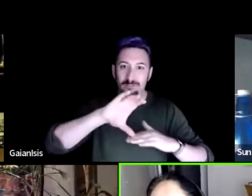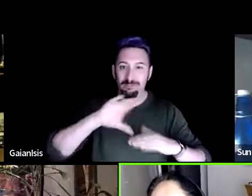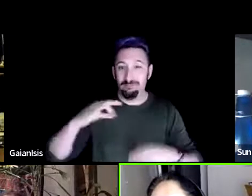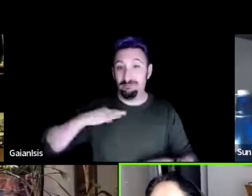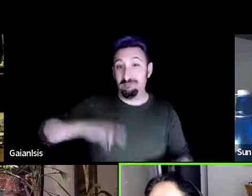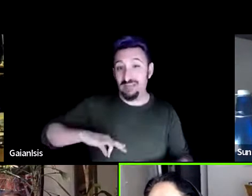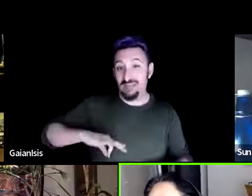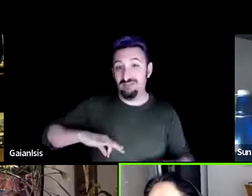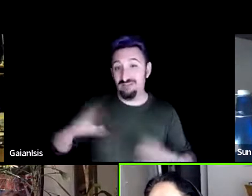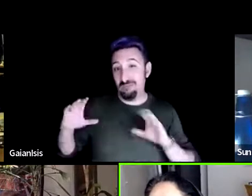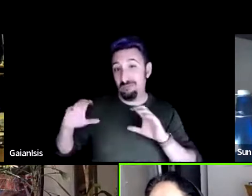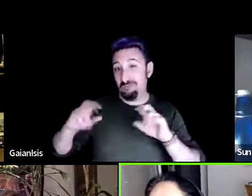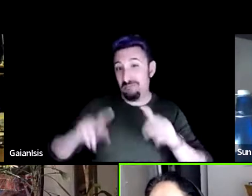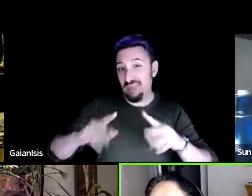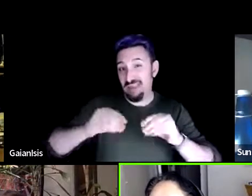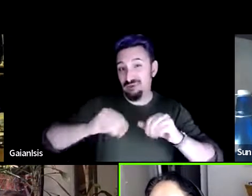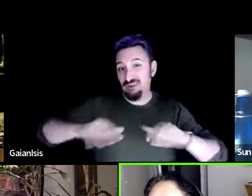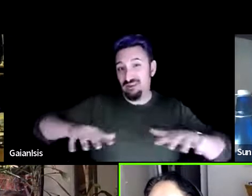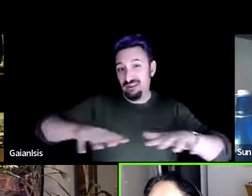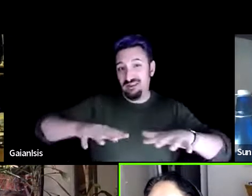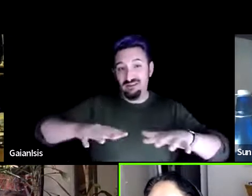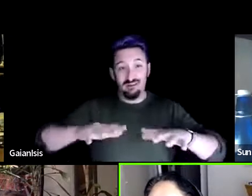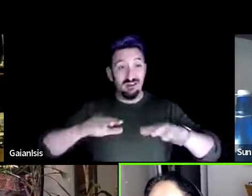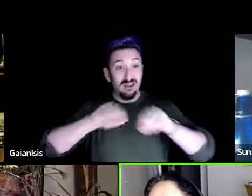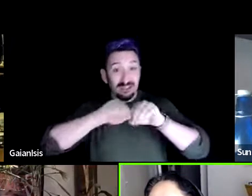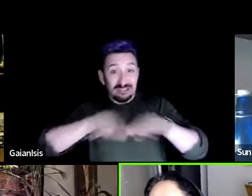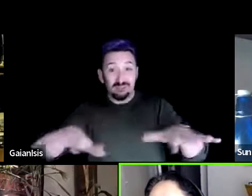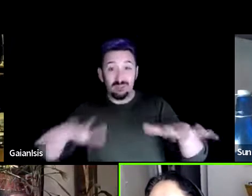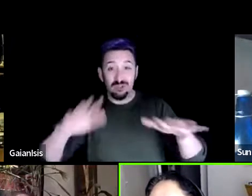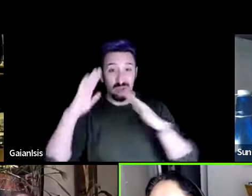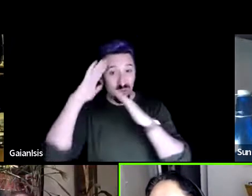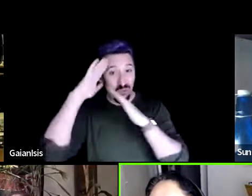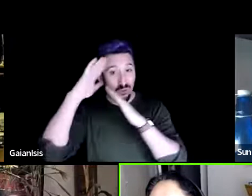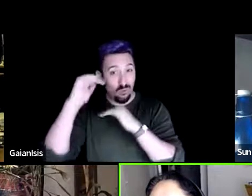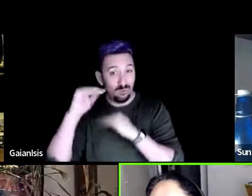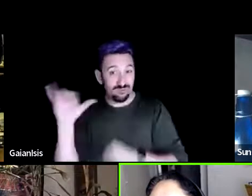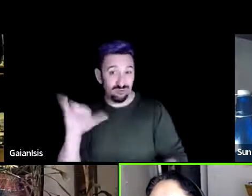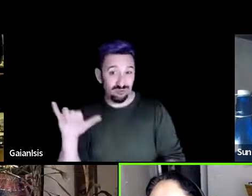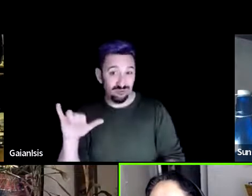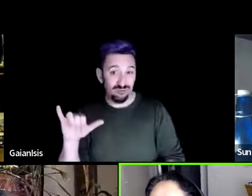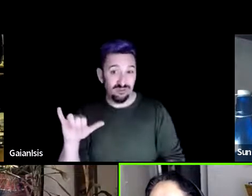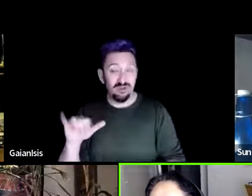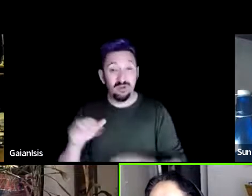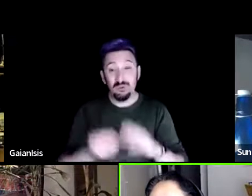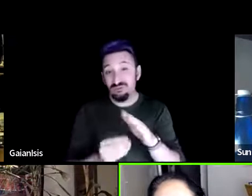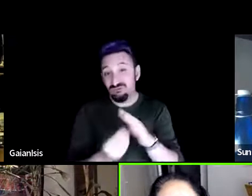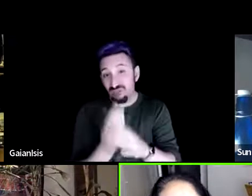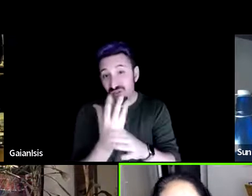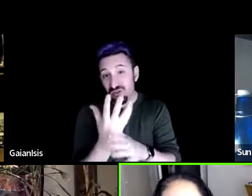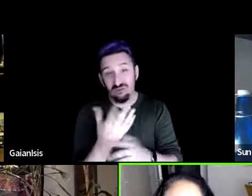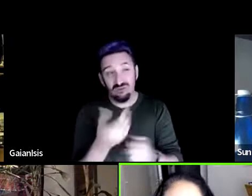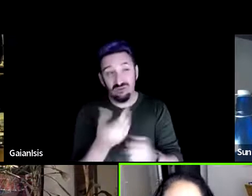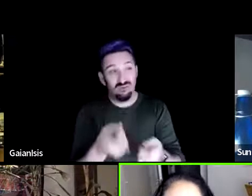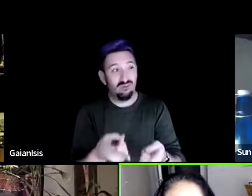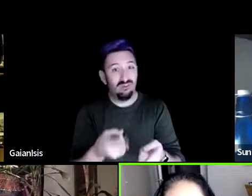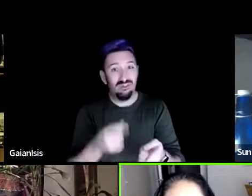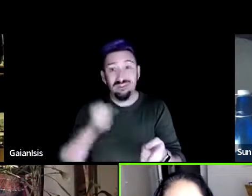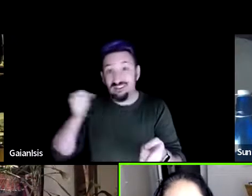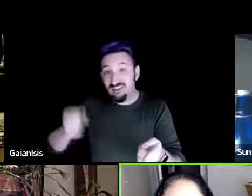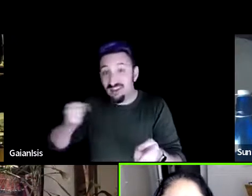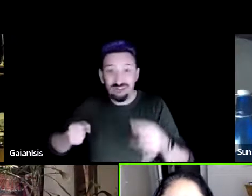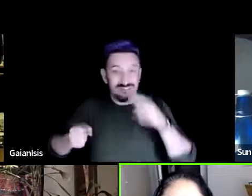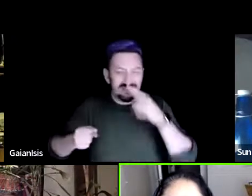we're building that garden um and the elders and the kids were there i'll have to send you a picture of it